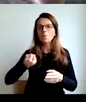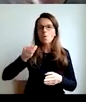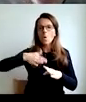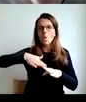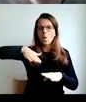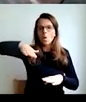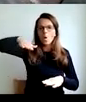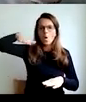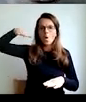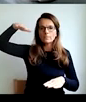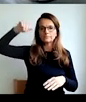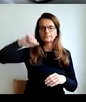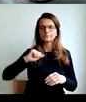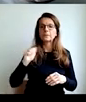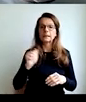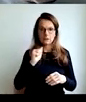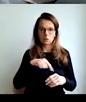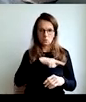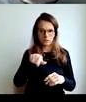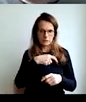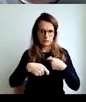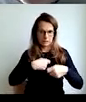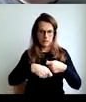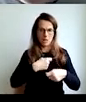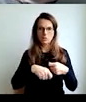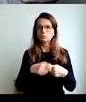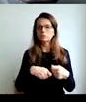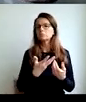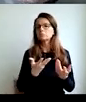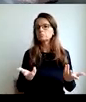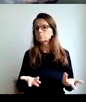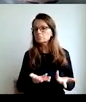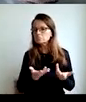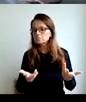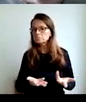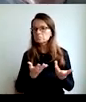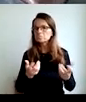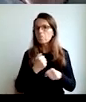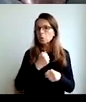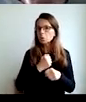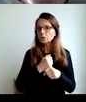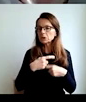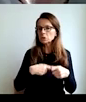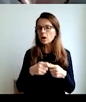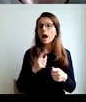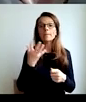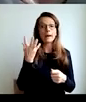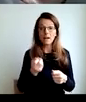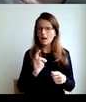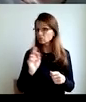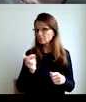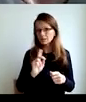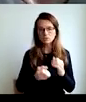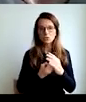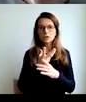other people have started to grow, grow and grow, and the people, workers have increased